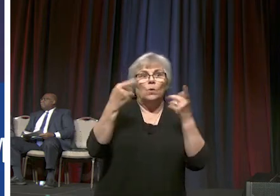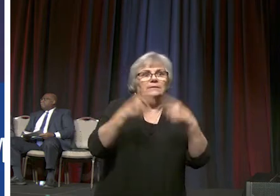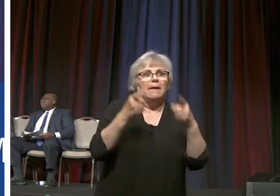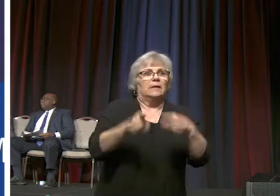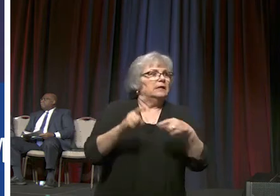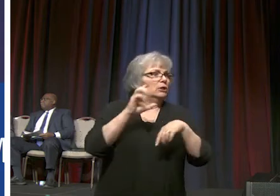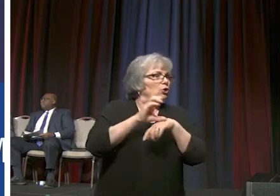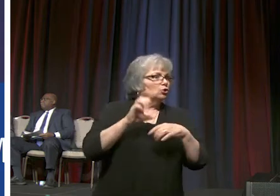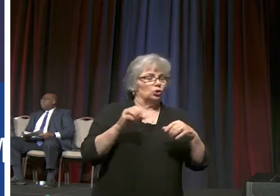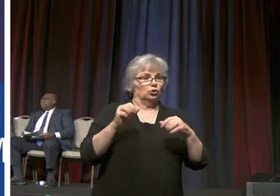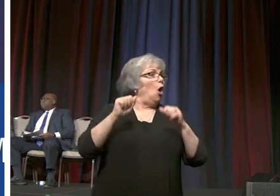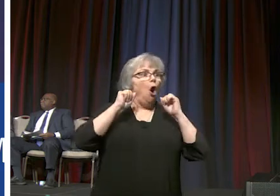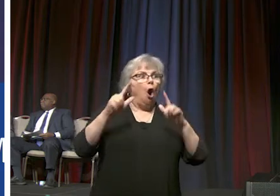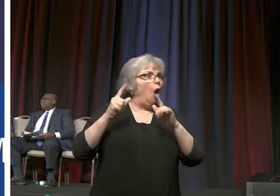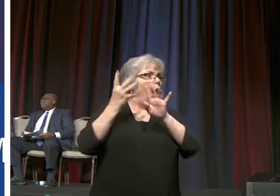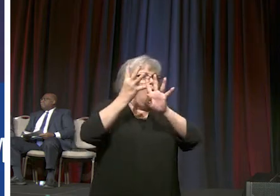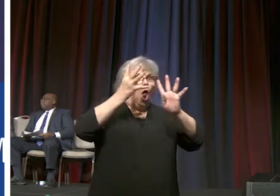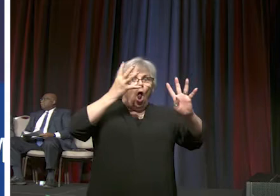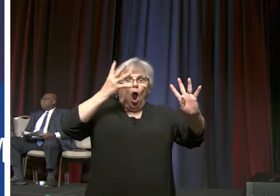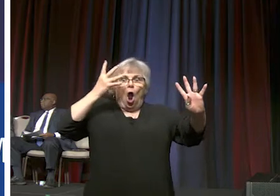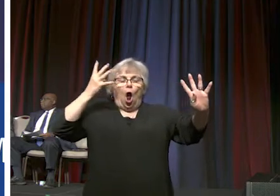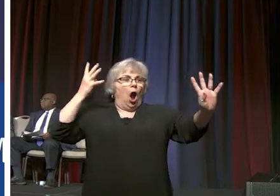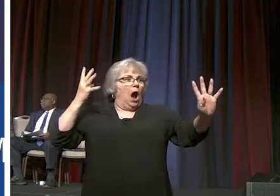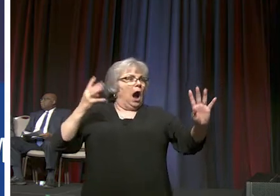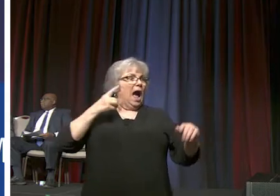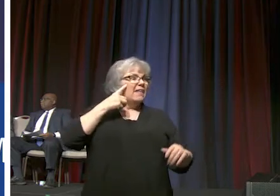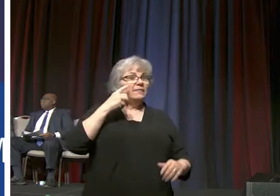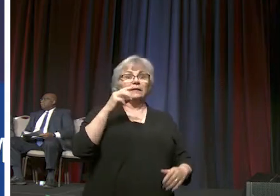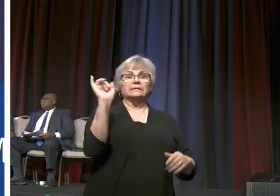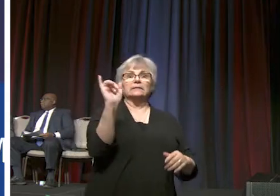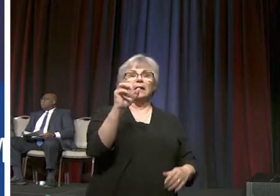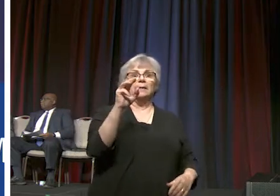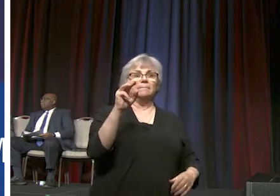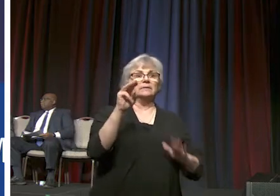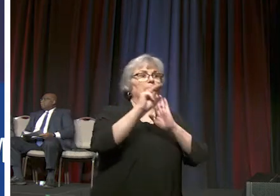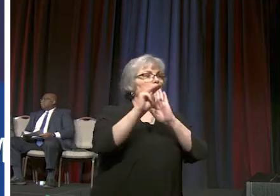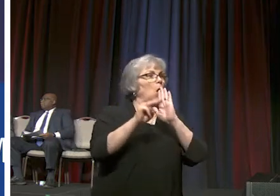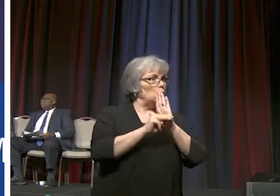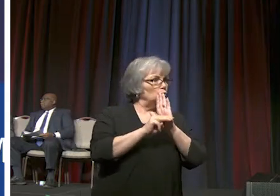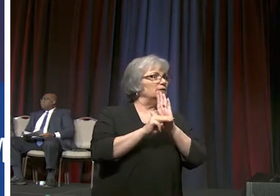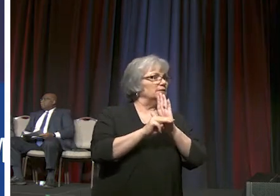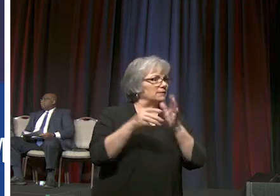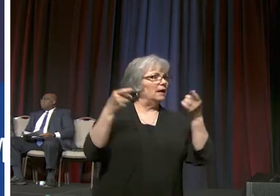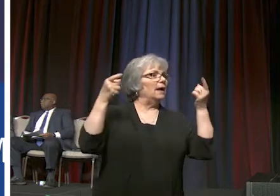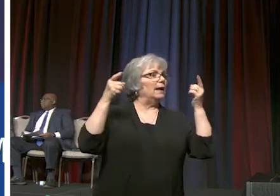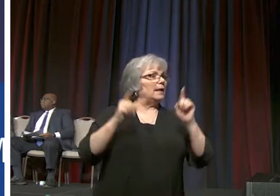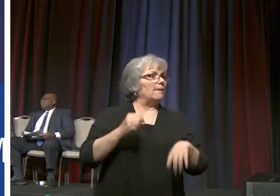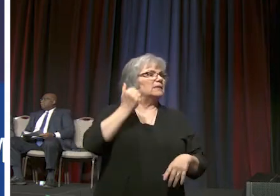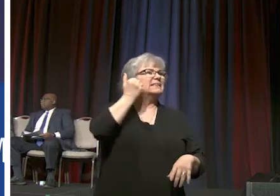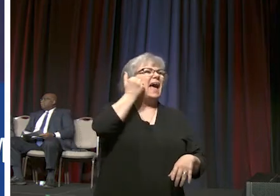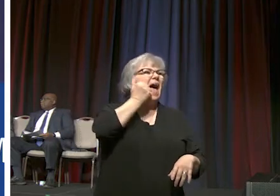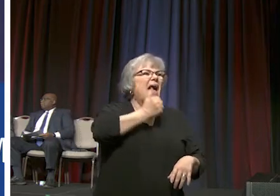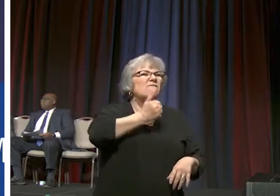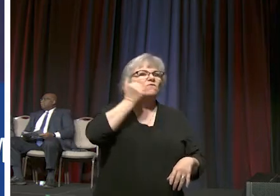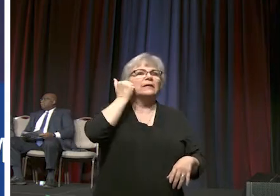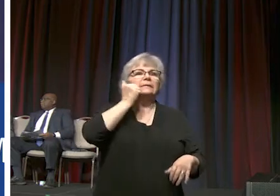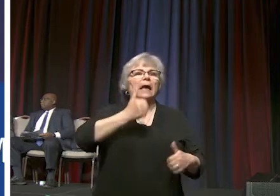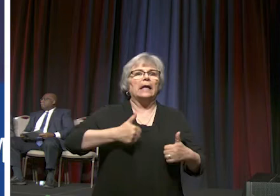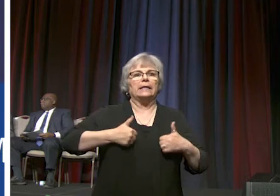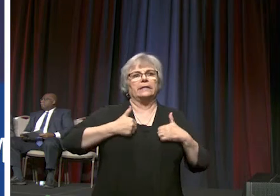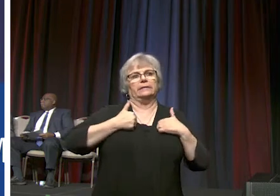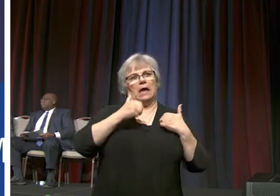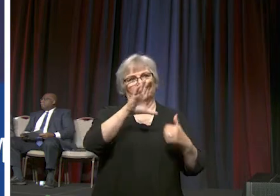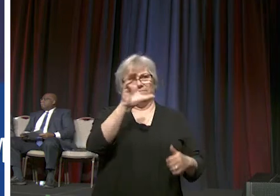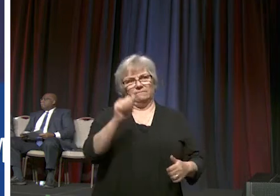they they all bring their thing it reminds me of moses that's what happens every day in the life of an african